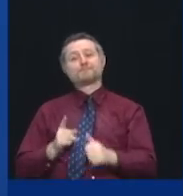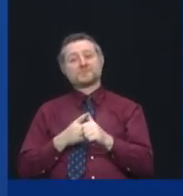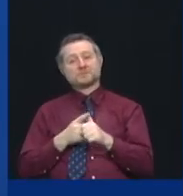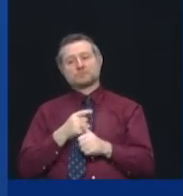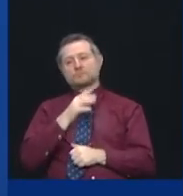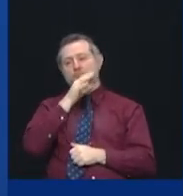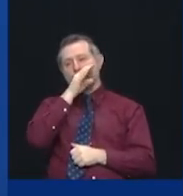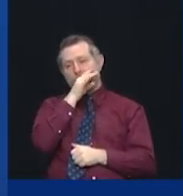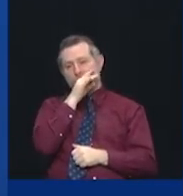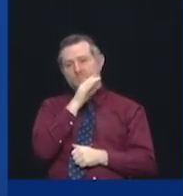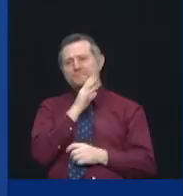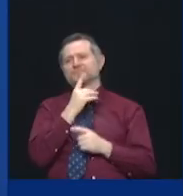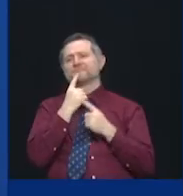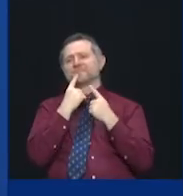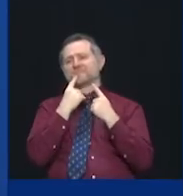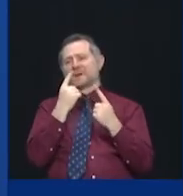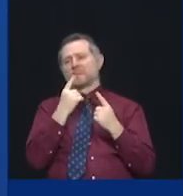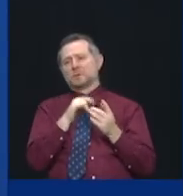famous New Yorkers.